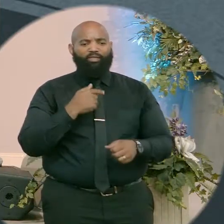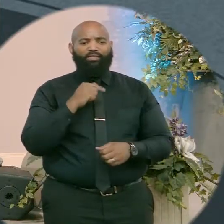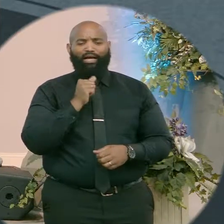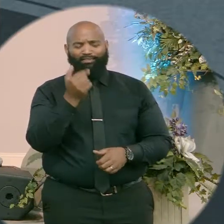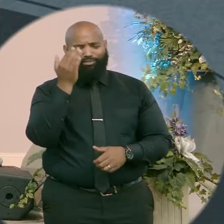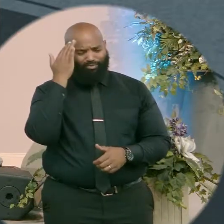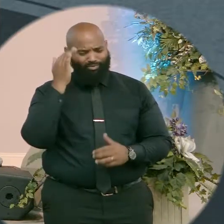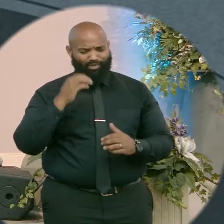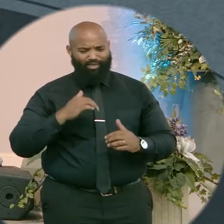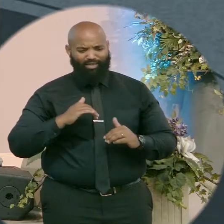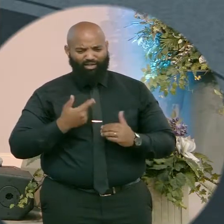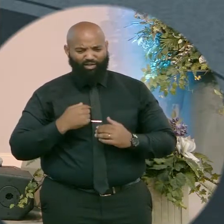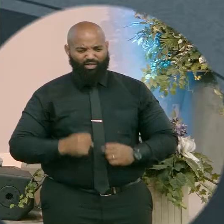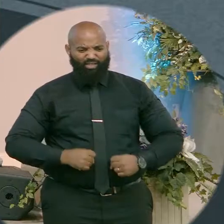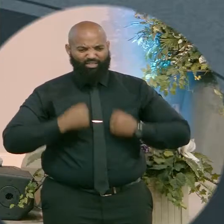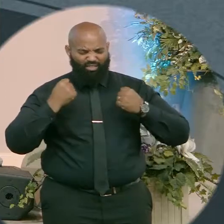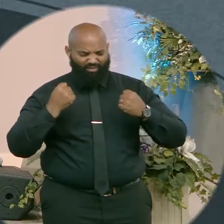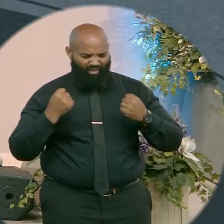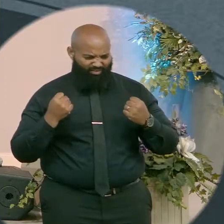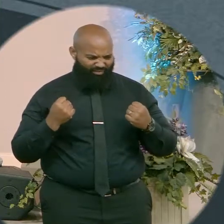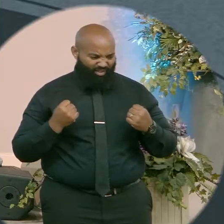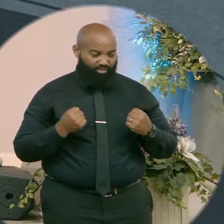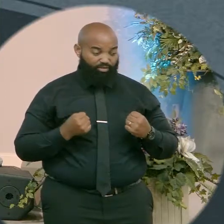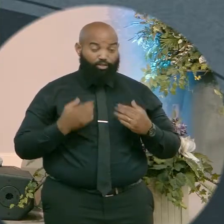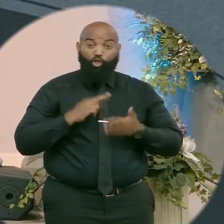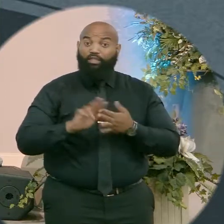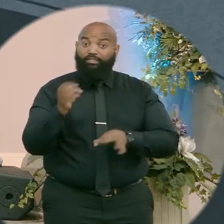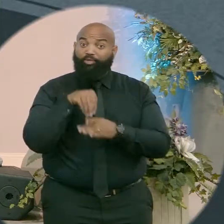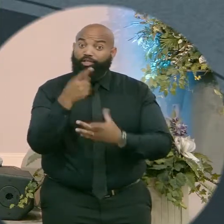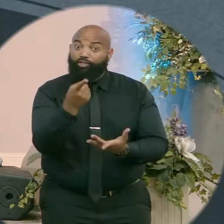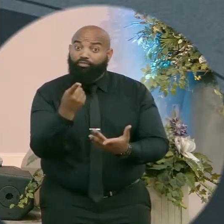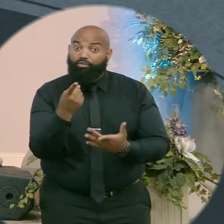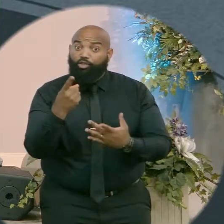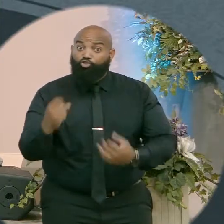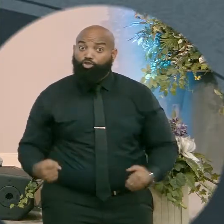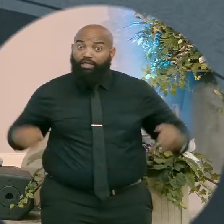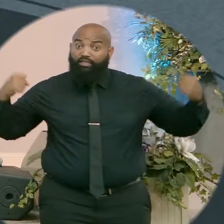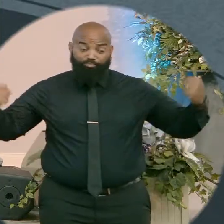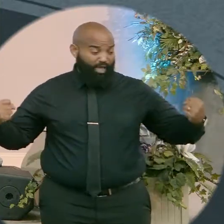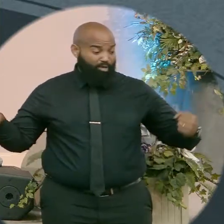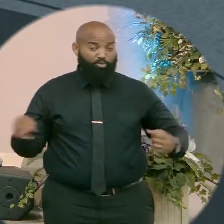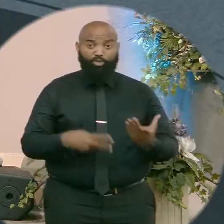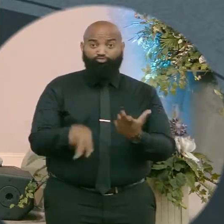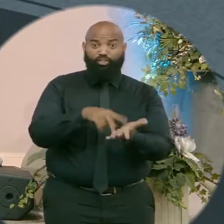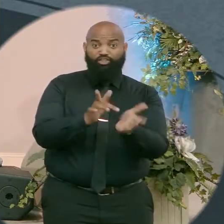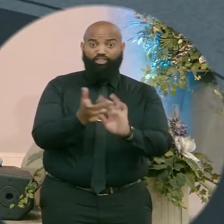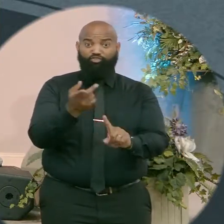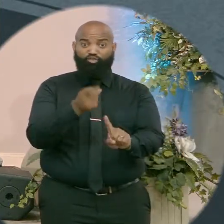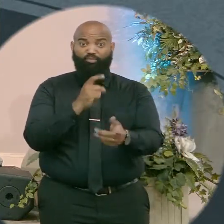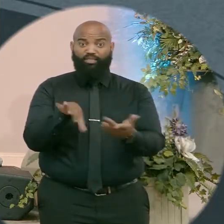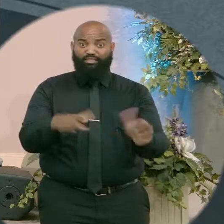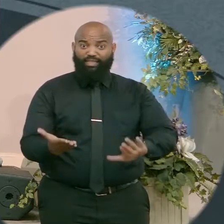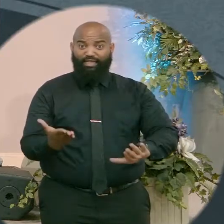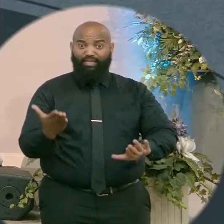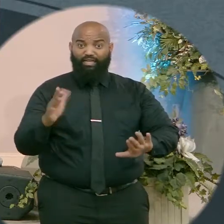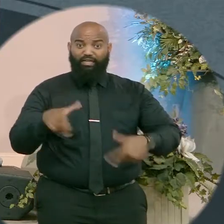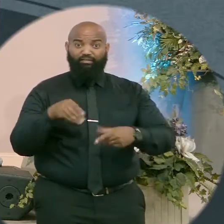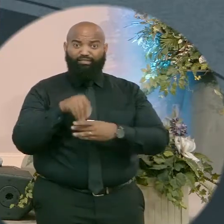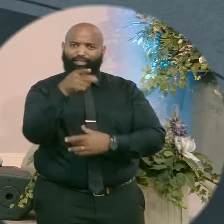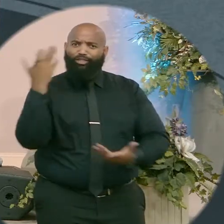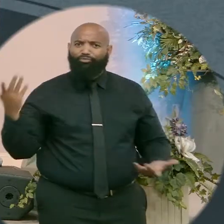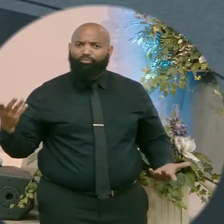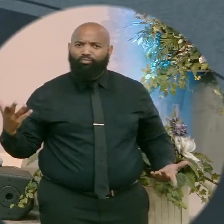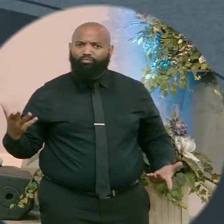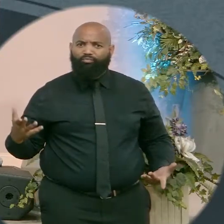how I'm going to make it. Do you got the Holy Ghost? The same power that raised Jesus from the dead dwells on the inside of you.